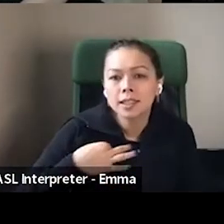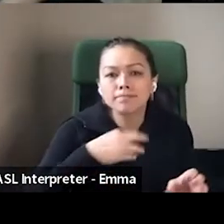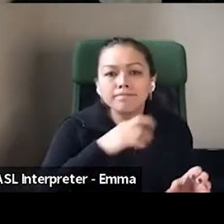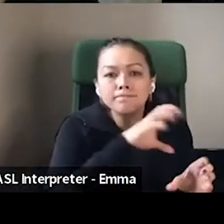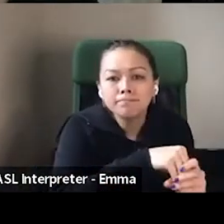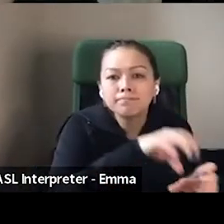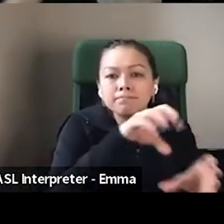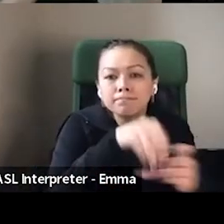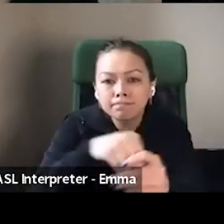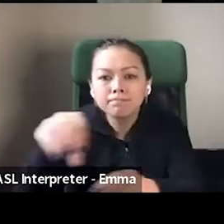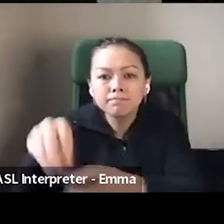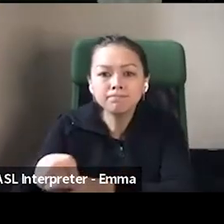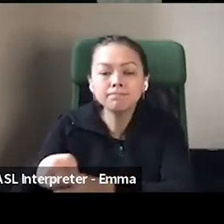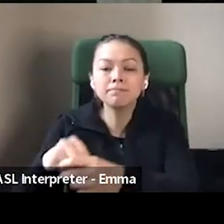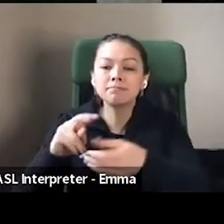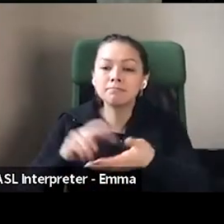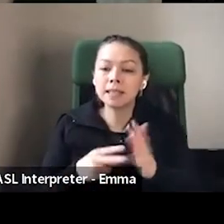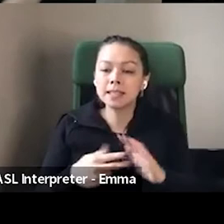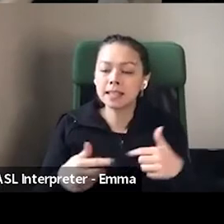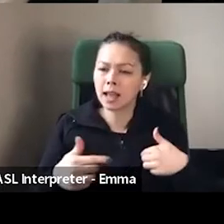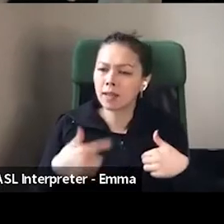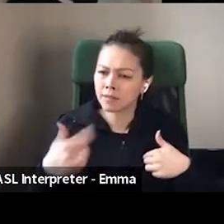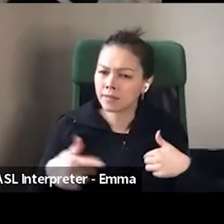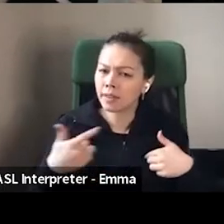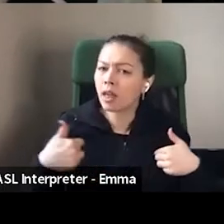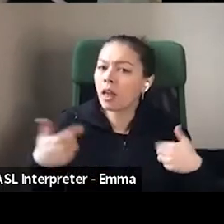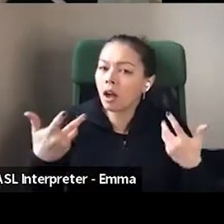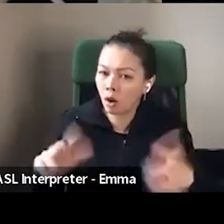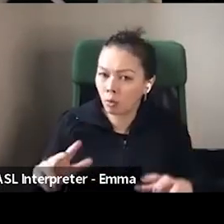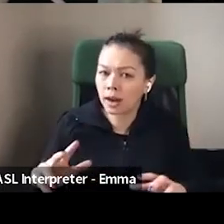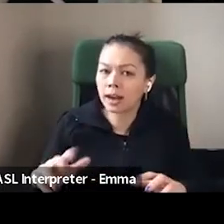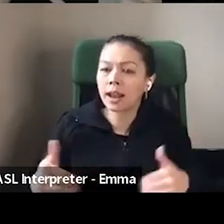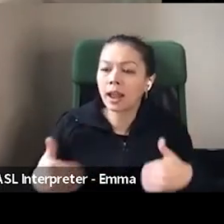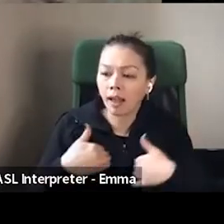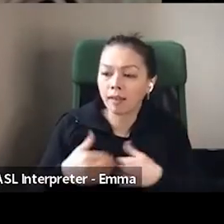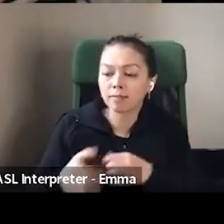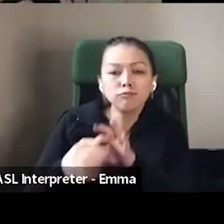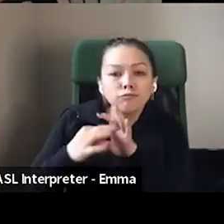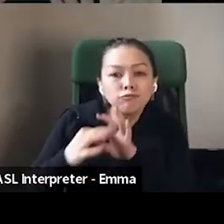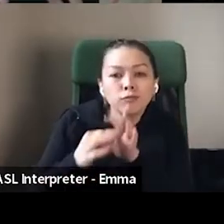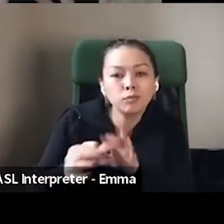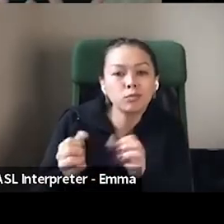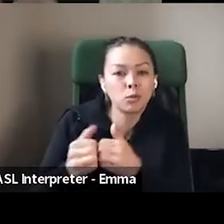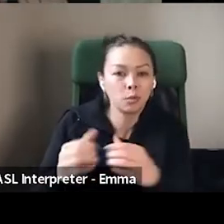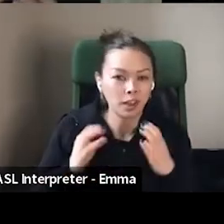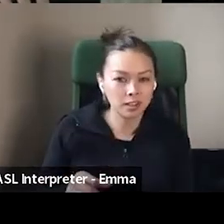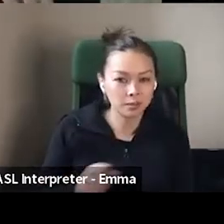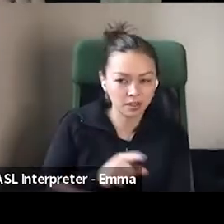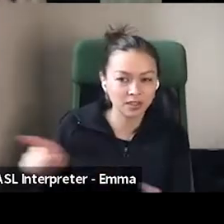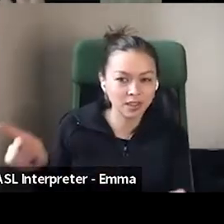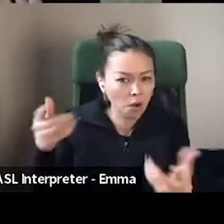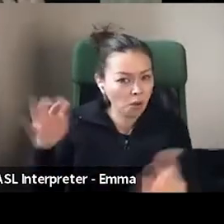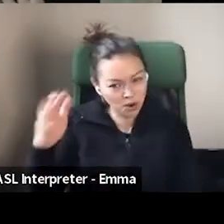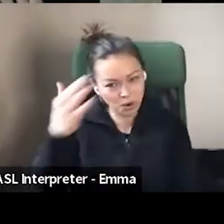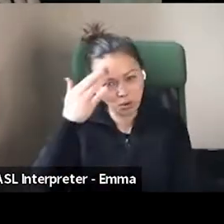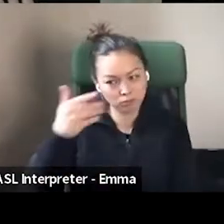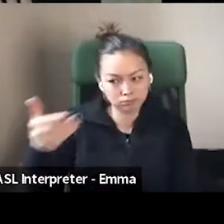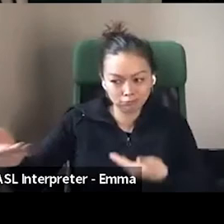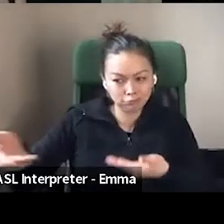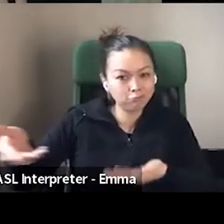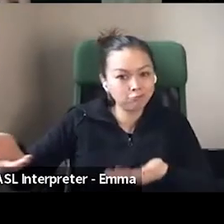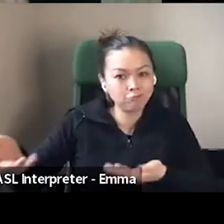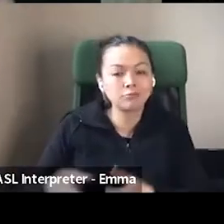had a basis for that, um, relationship with my customers. And then also because we're three different owners,